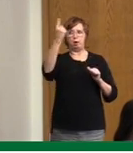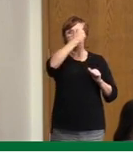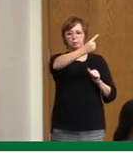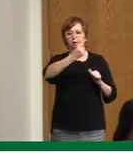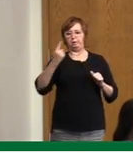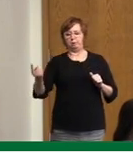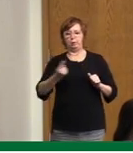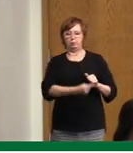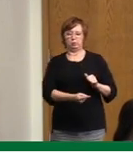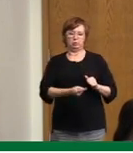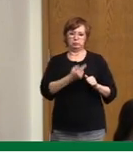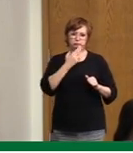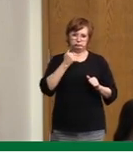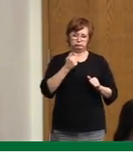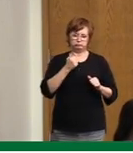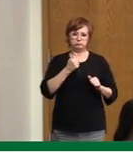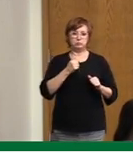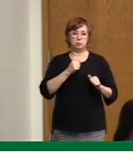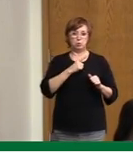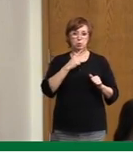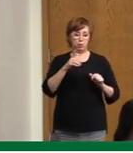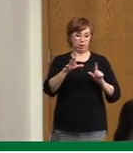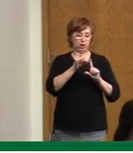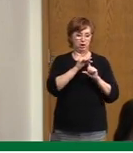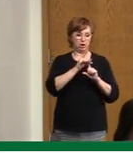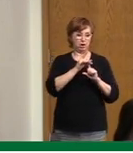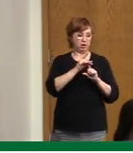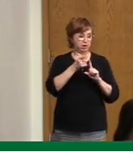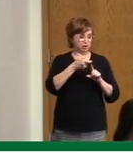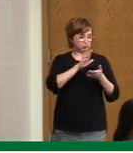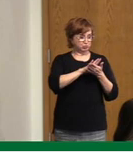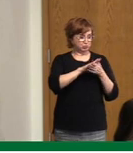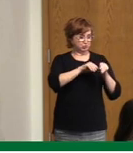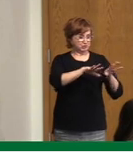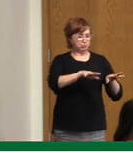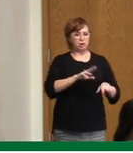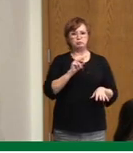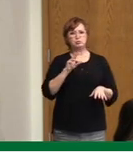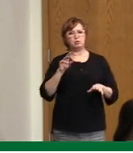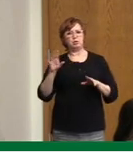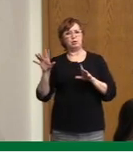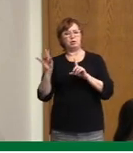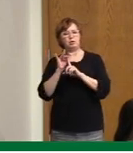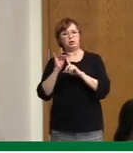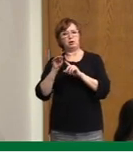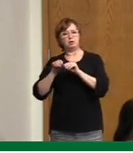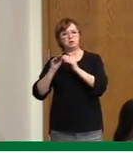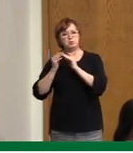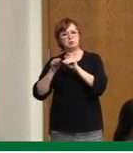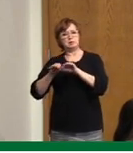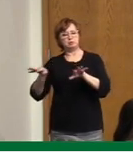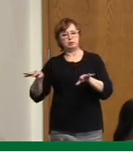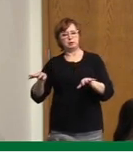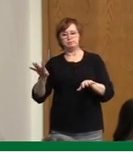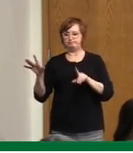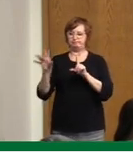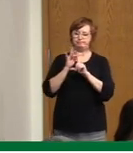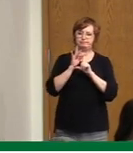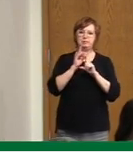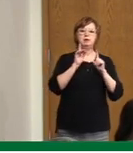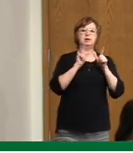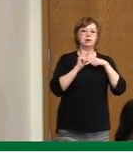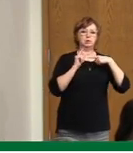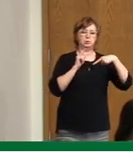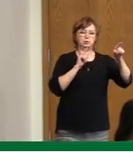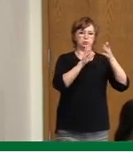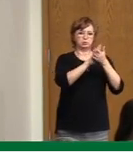cases, the acquisition is not in the school. It's in the community. Some schools, some large high schools are already in level